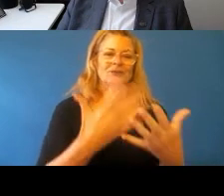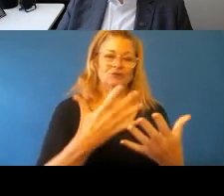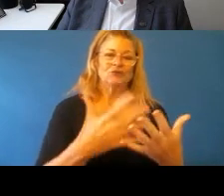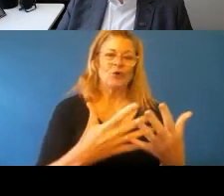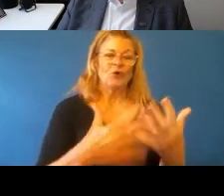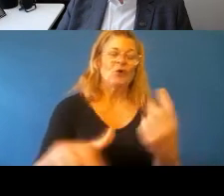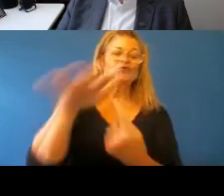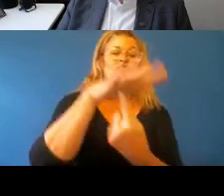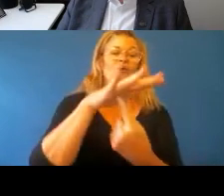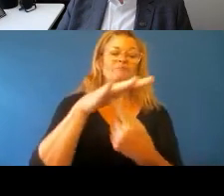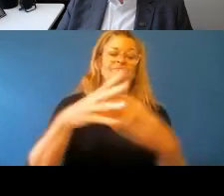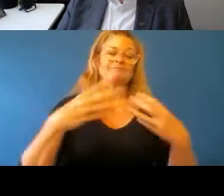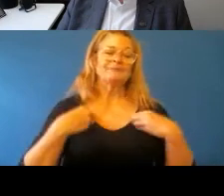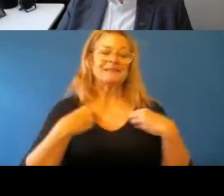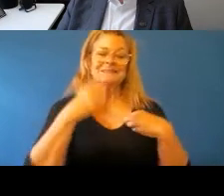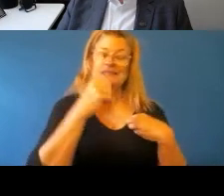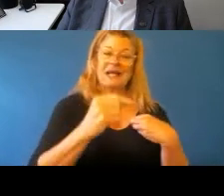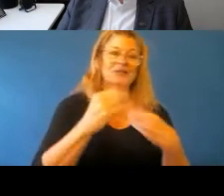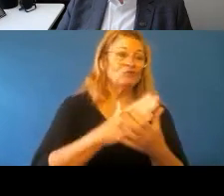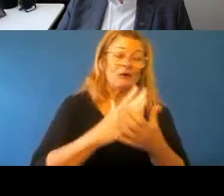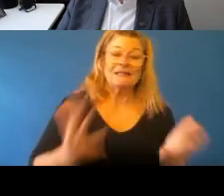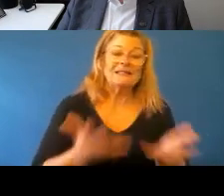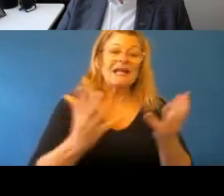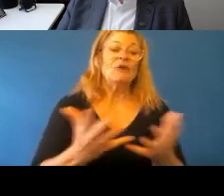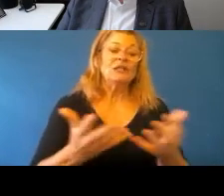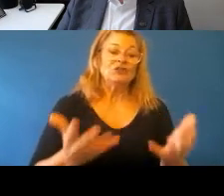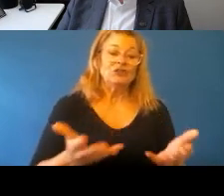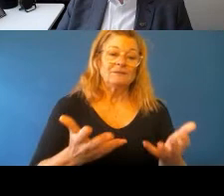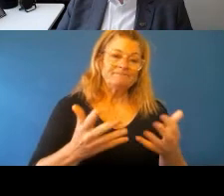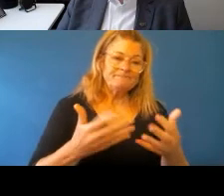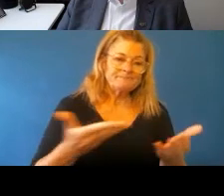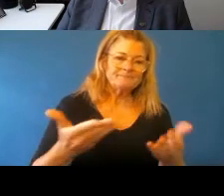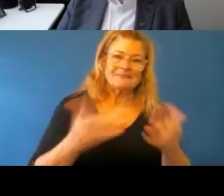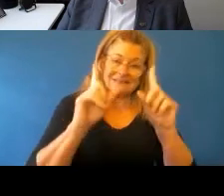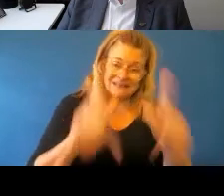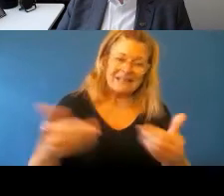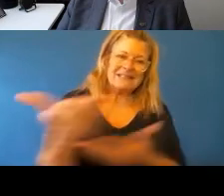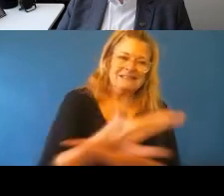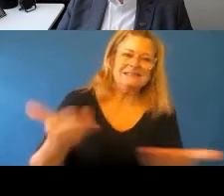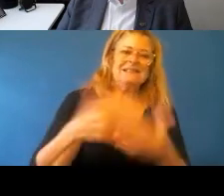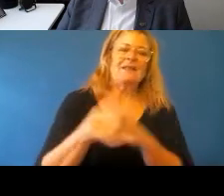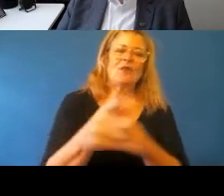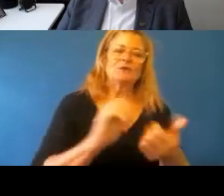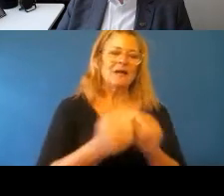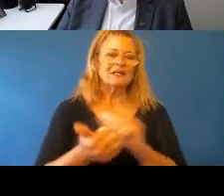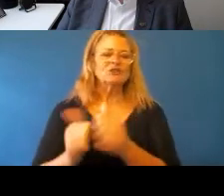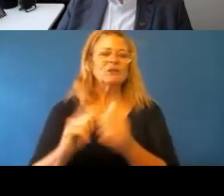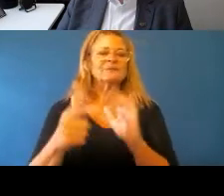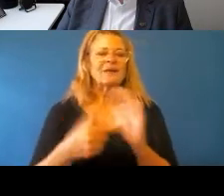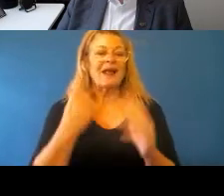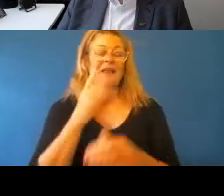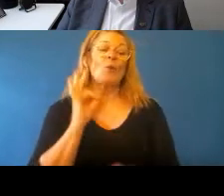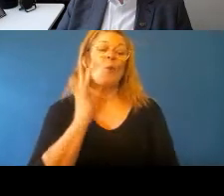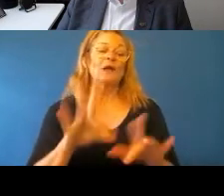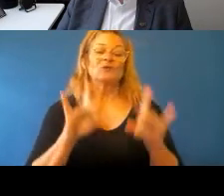play a really important role in facilitating some of those partnerships. But it's taken, I think, wide Australia